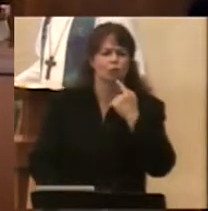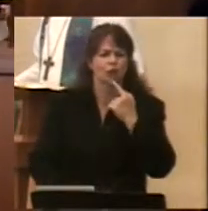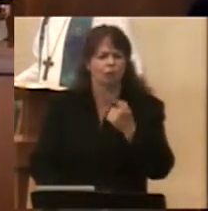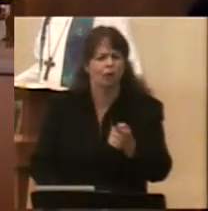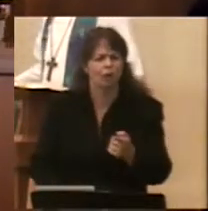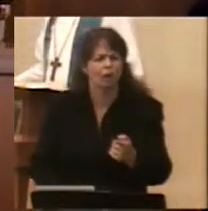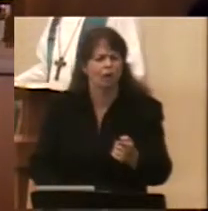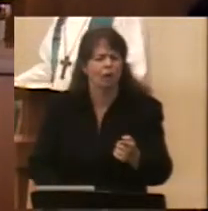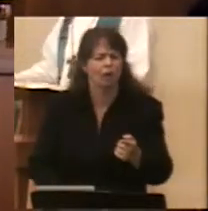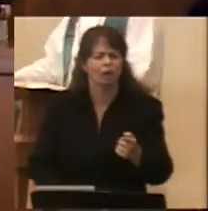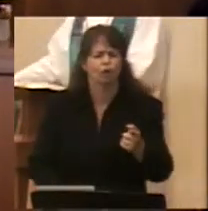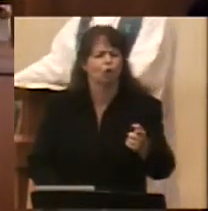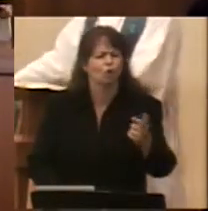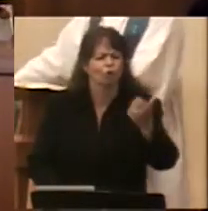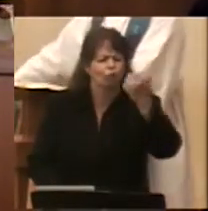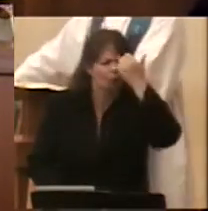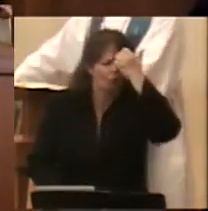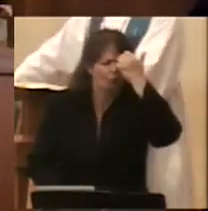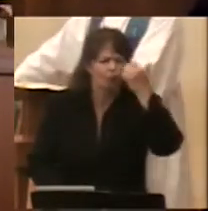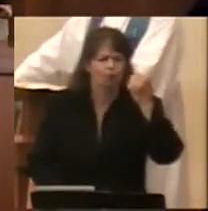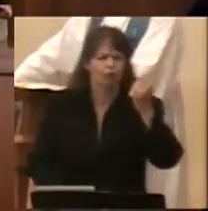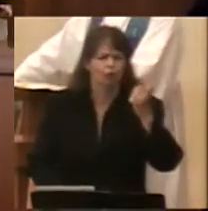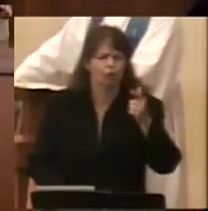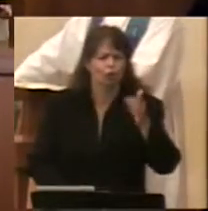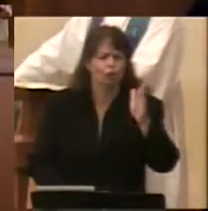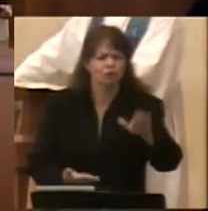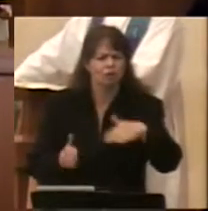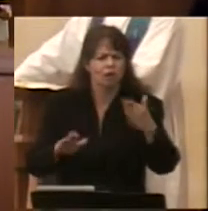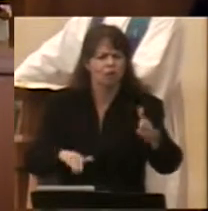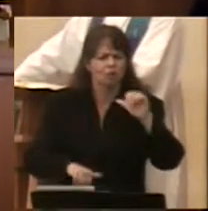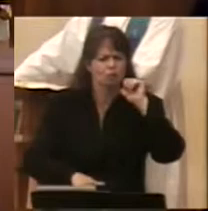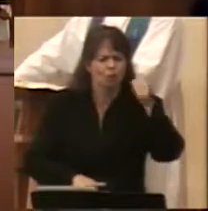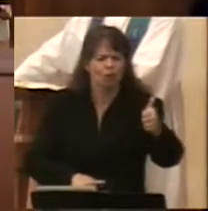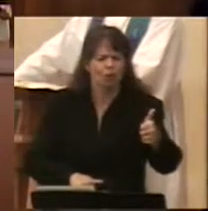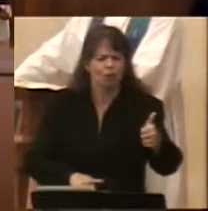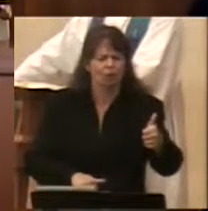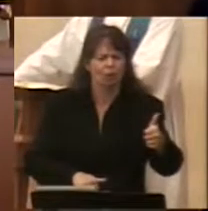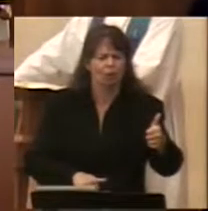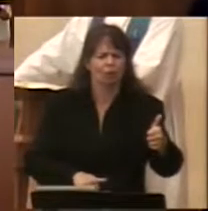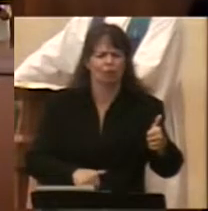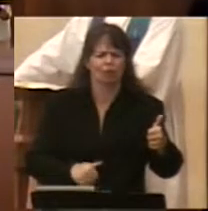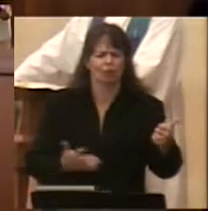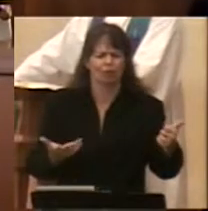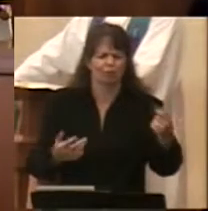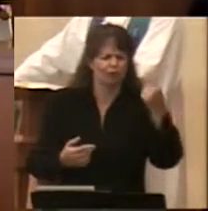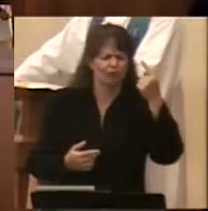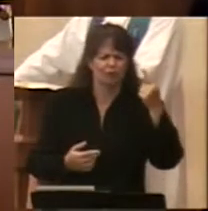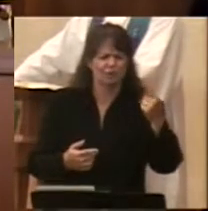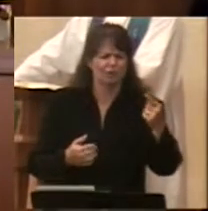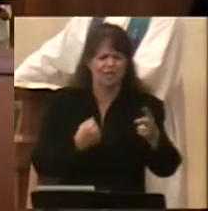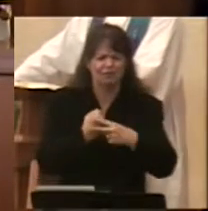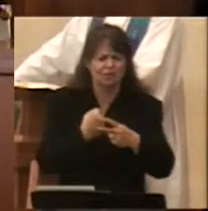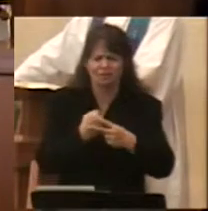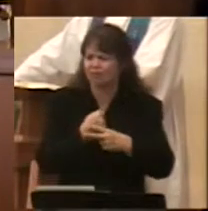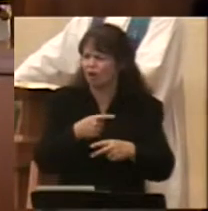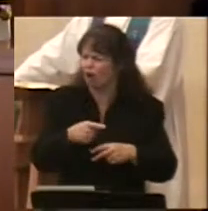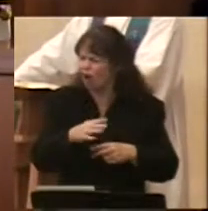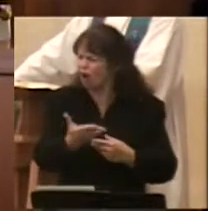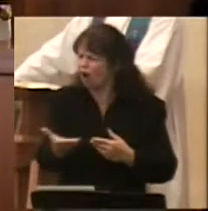your life will end? And what good is all of this stored up for you?